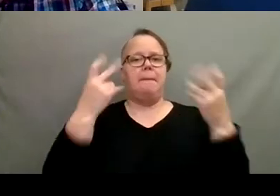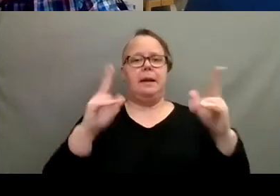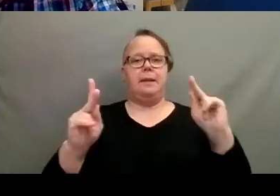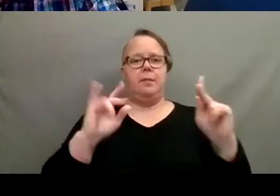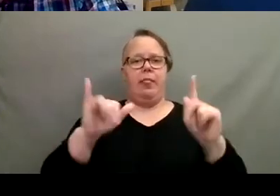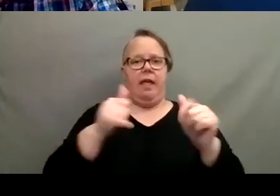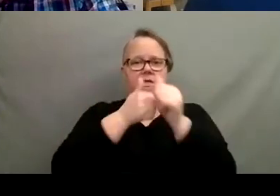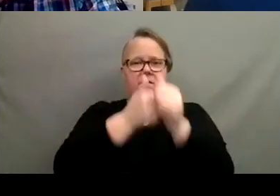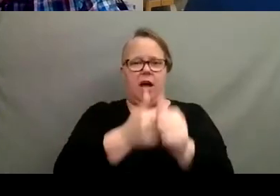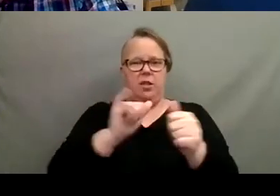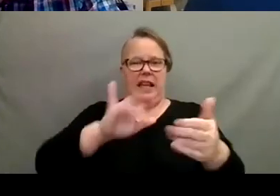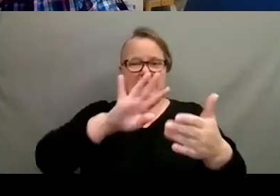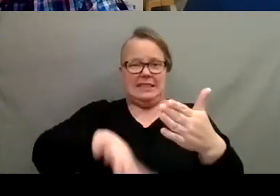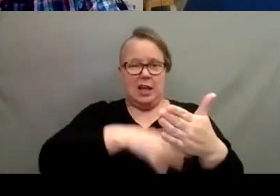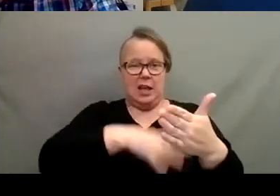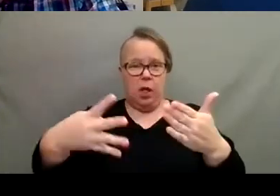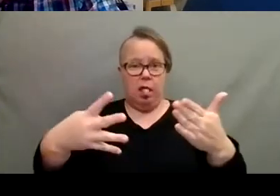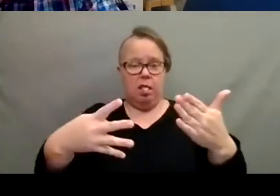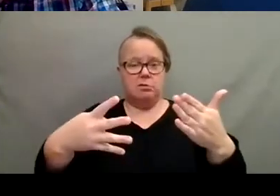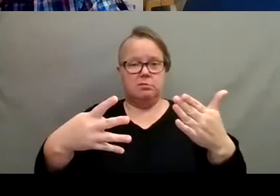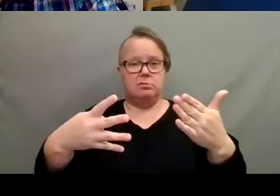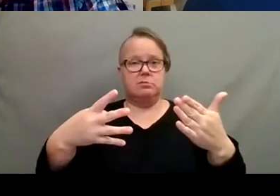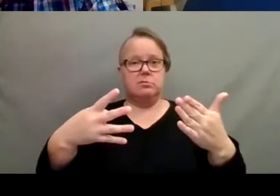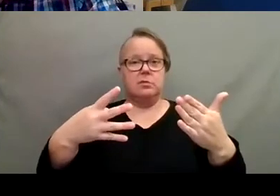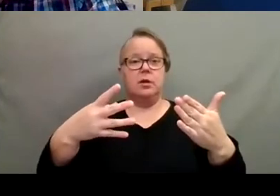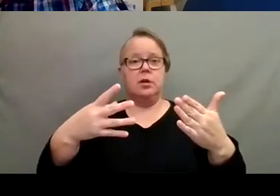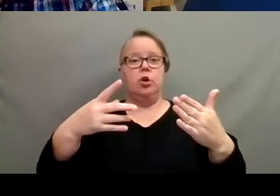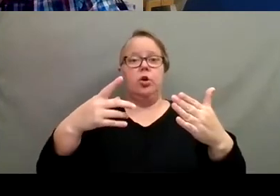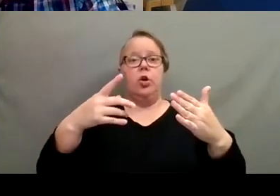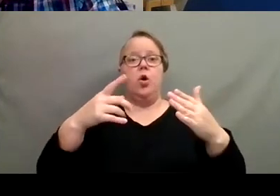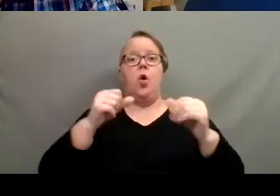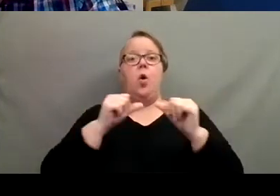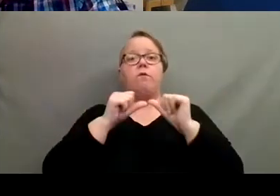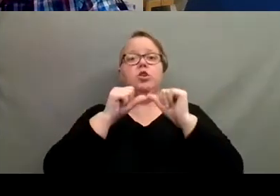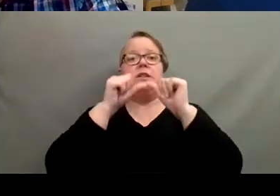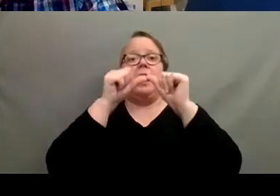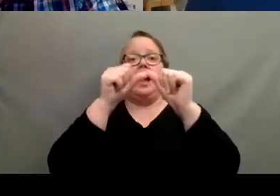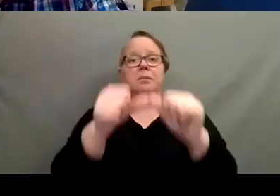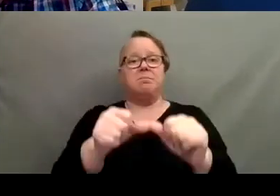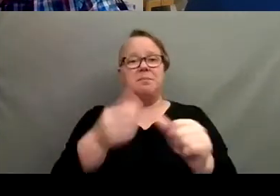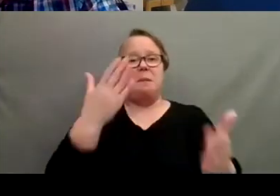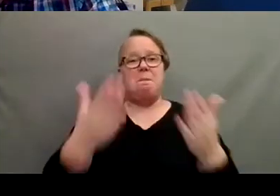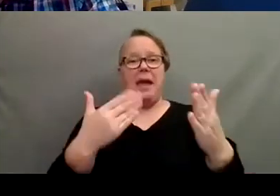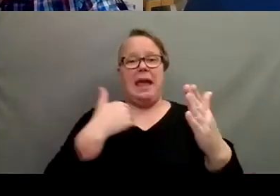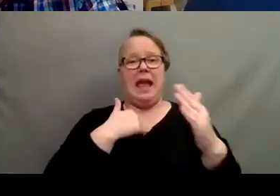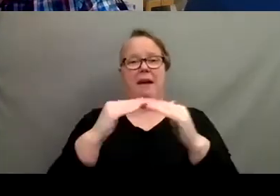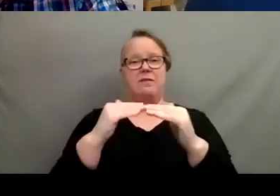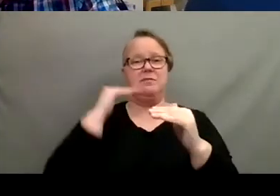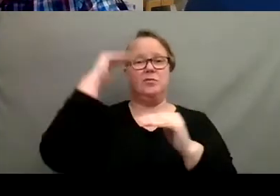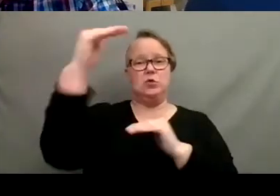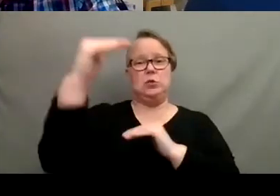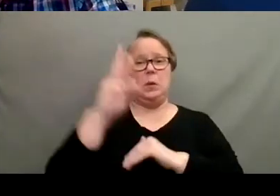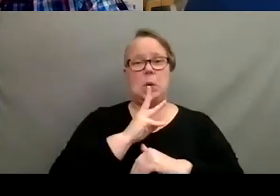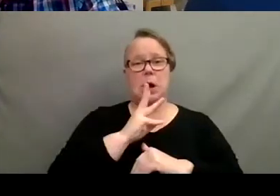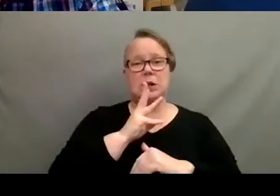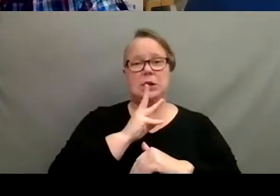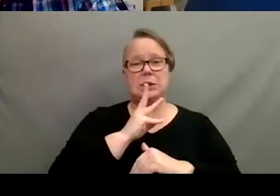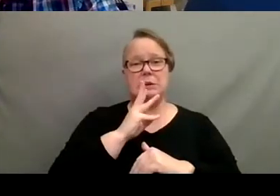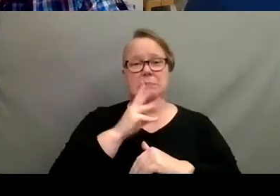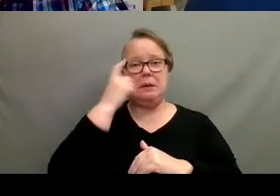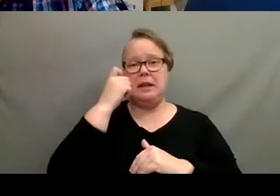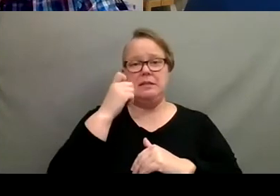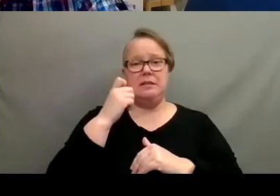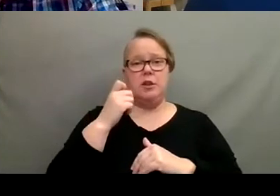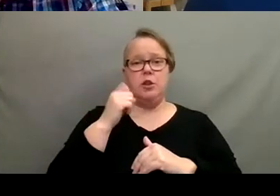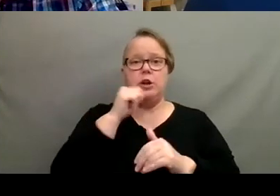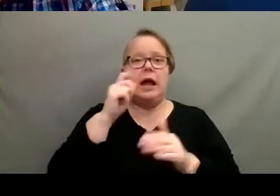follow that schedule, well, over time, they may end up over watering a particular houseplant because they're not necessarily